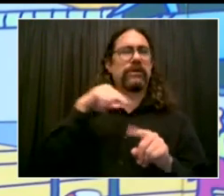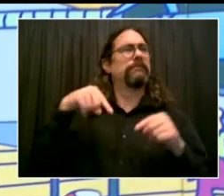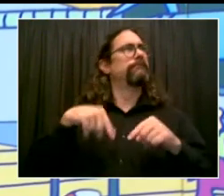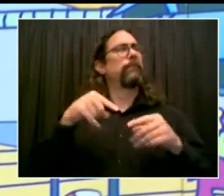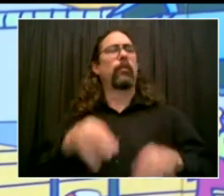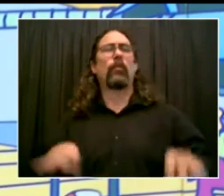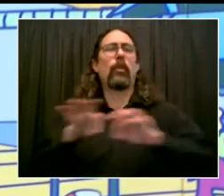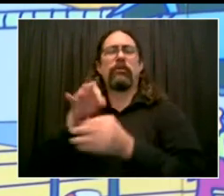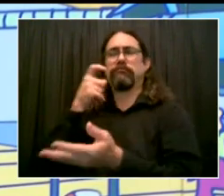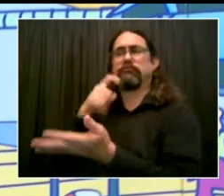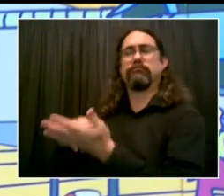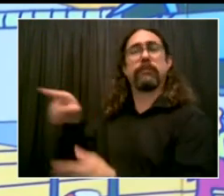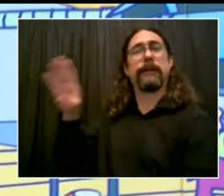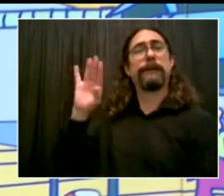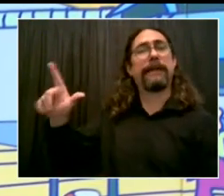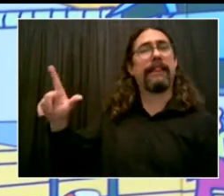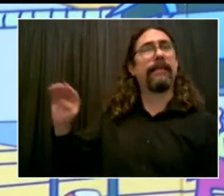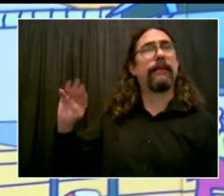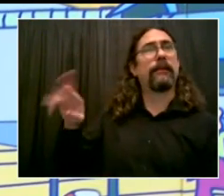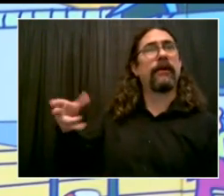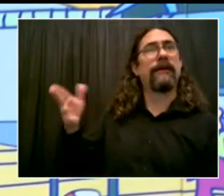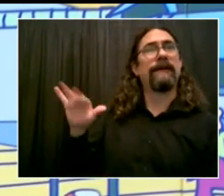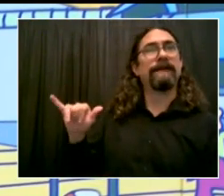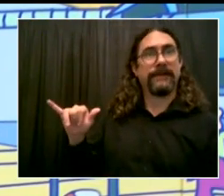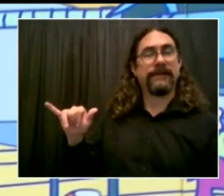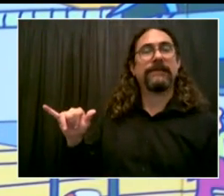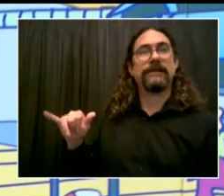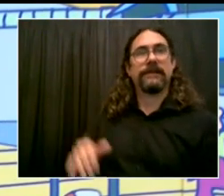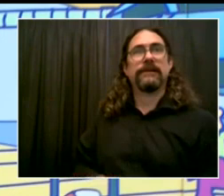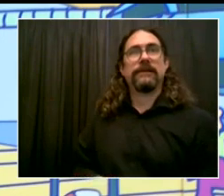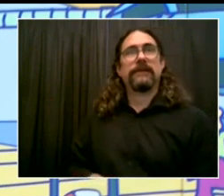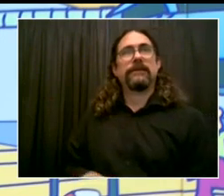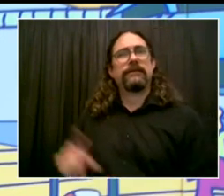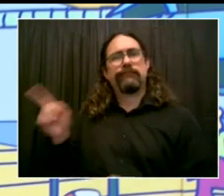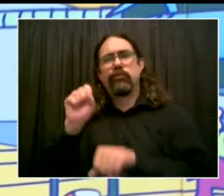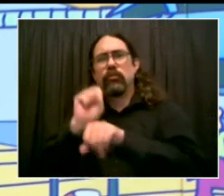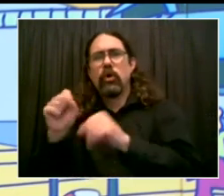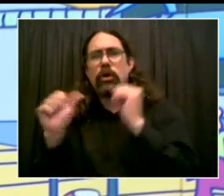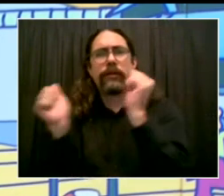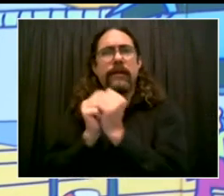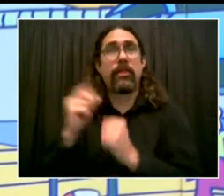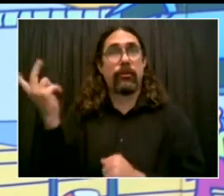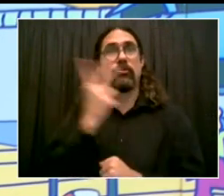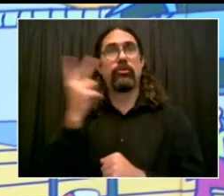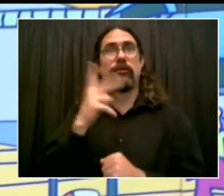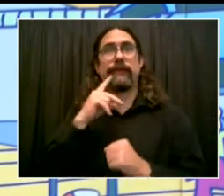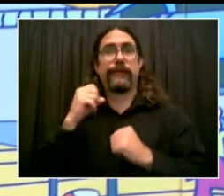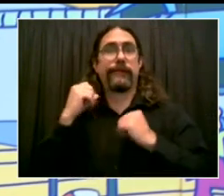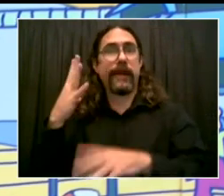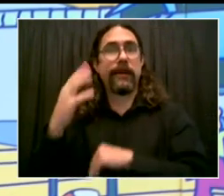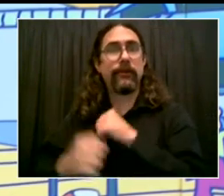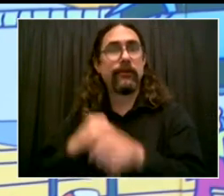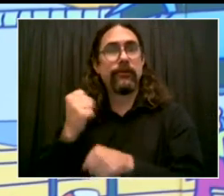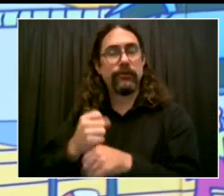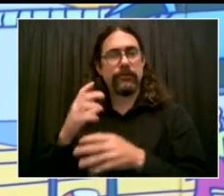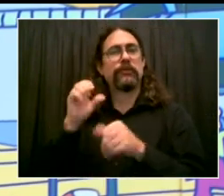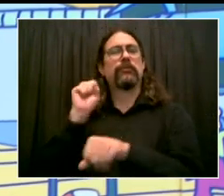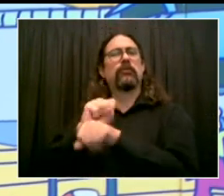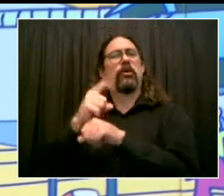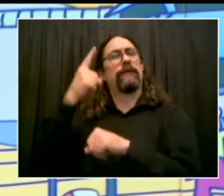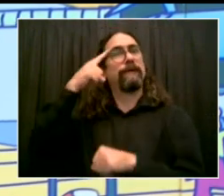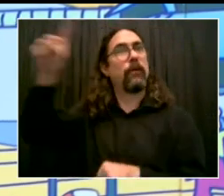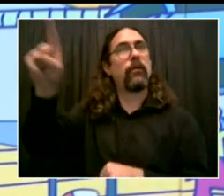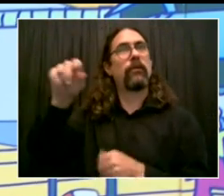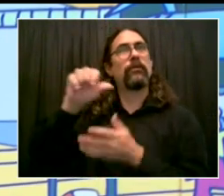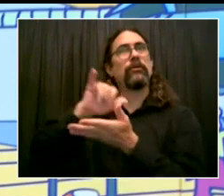in the state of New York, looking out for New York City, looking out for Staten Island. And I say thank you to him for that, because we've needed him many a time. He's done great